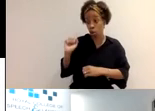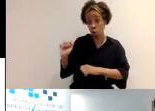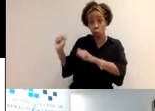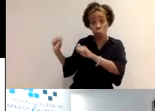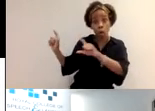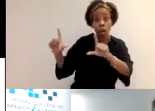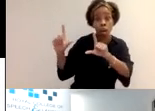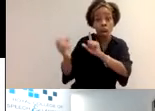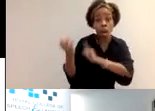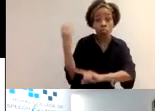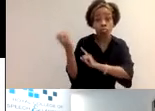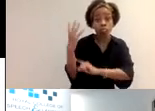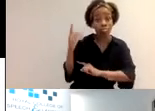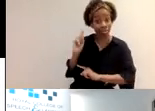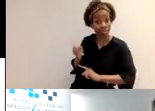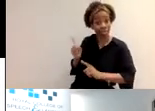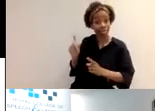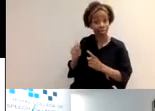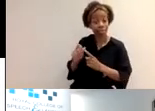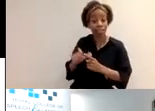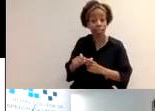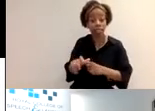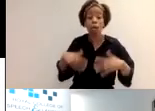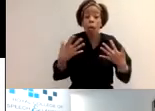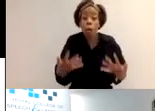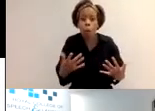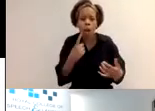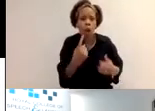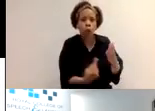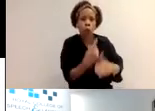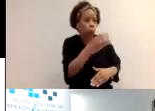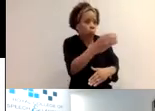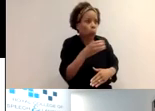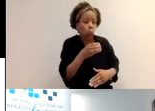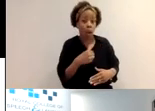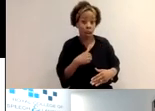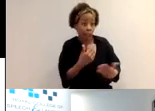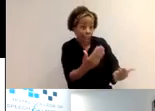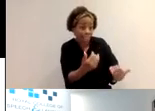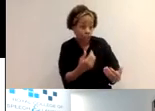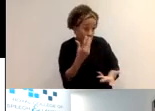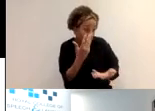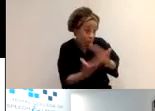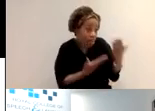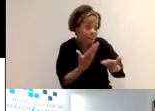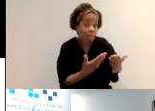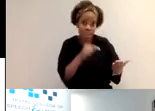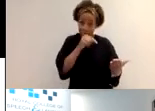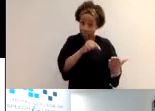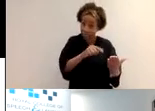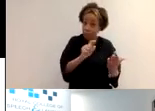It could be induction materials for new staff, you know, even down to personal development plans, reflection notes.